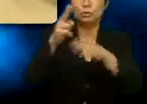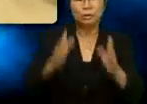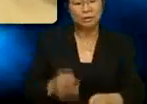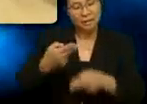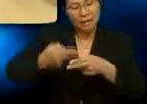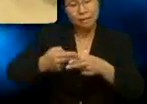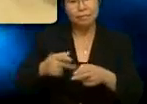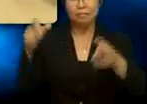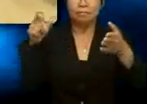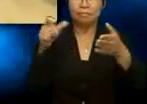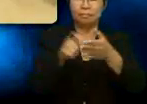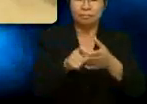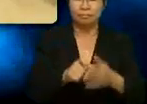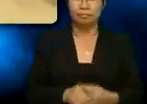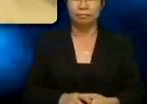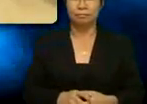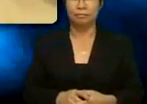Axios 77.